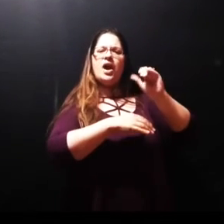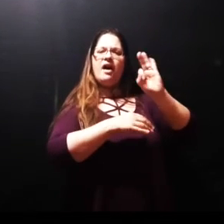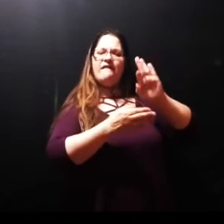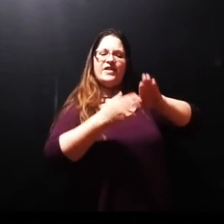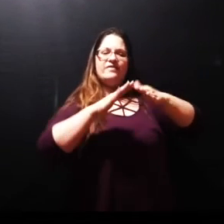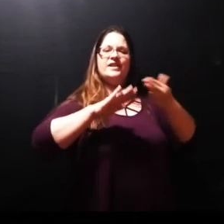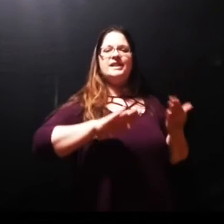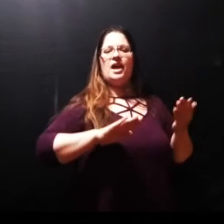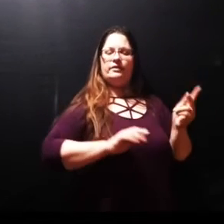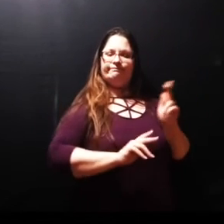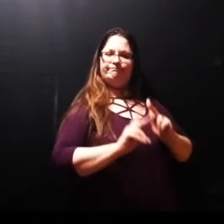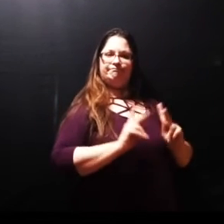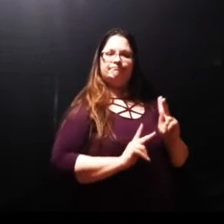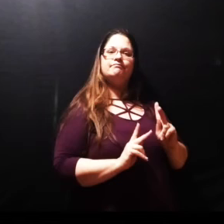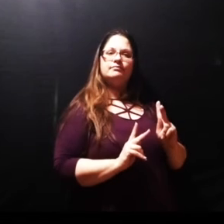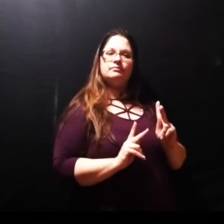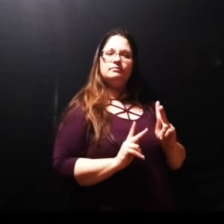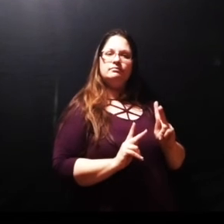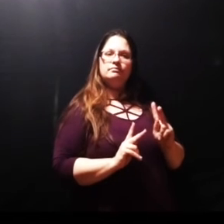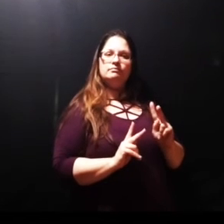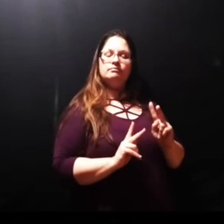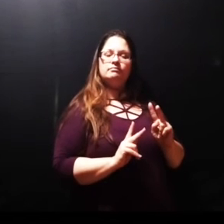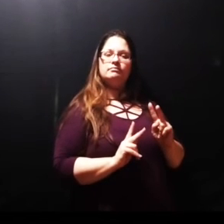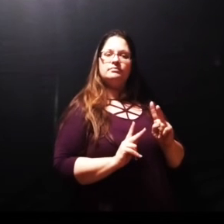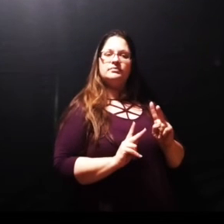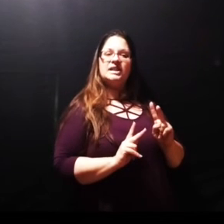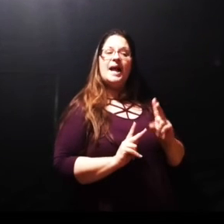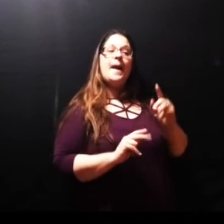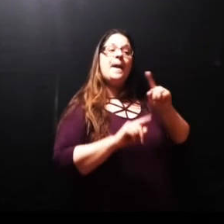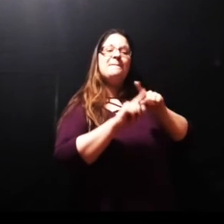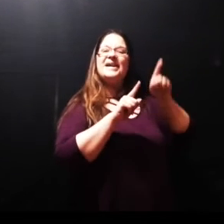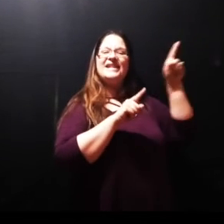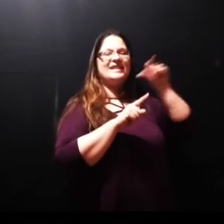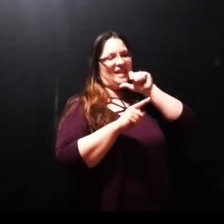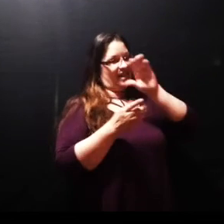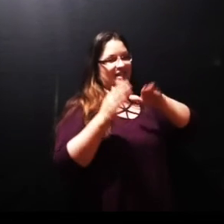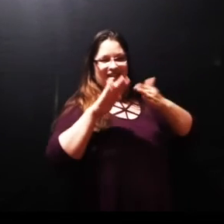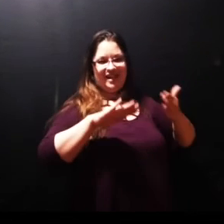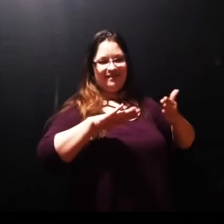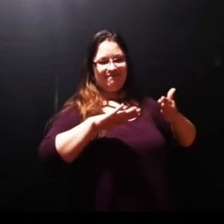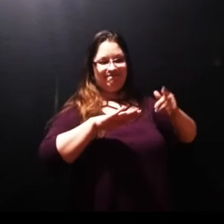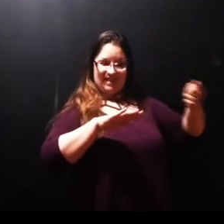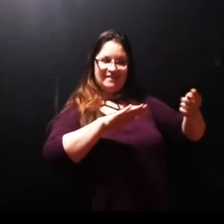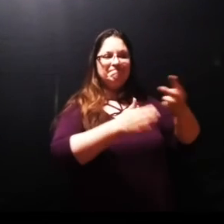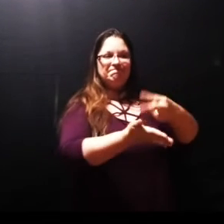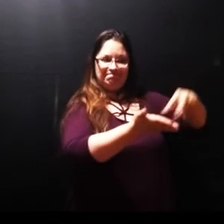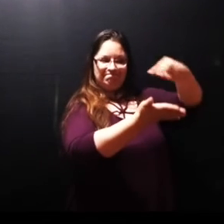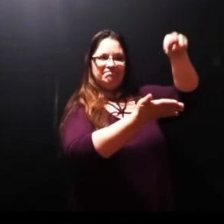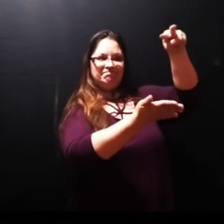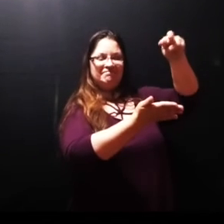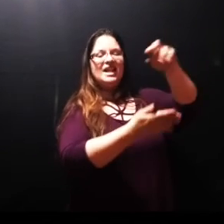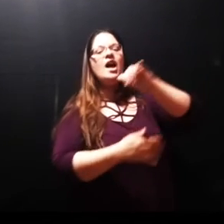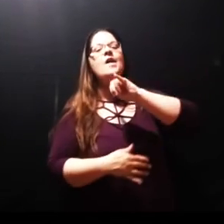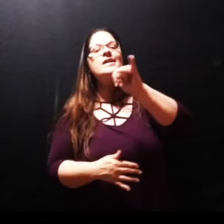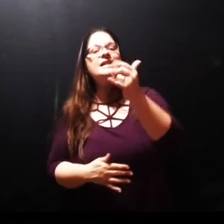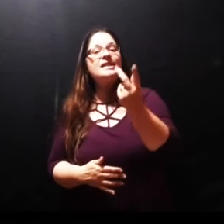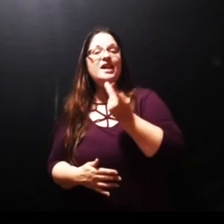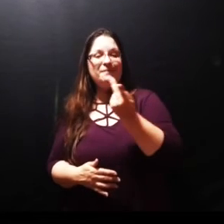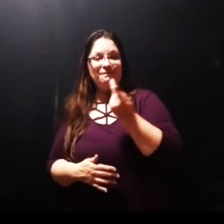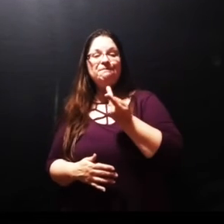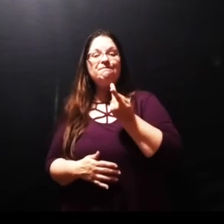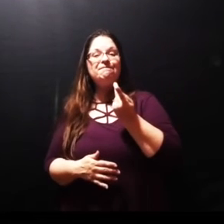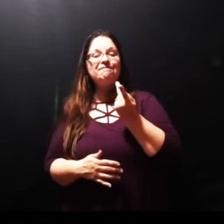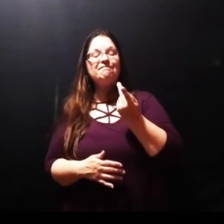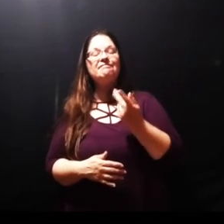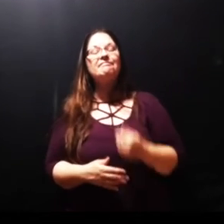tomb and that gives us the assurance that we too will live forever he's still the God of the greatest miracle